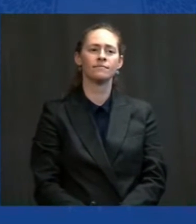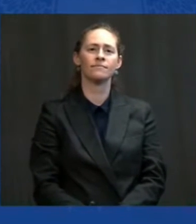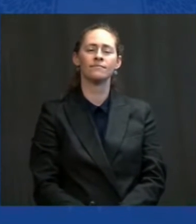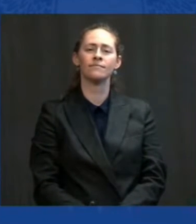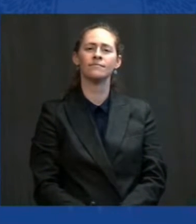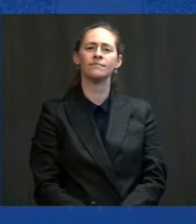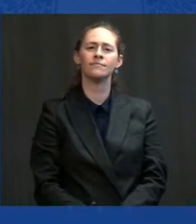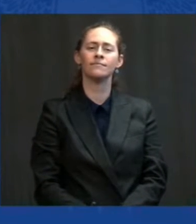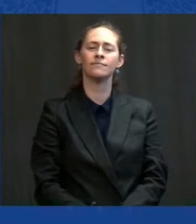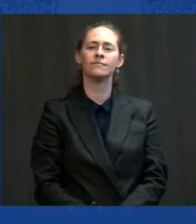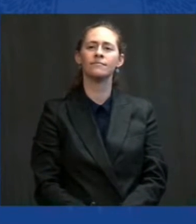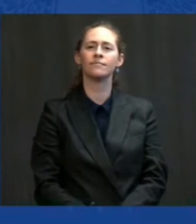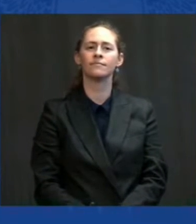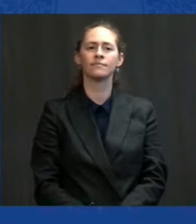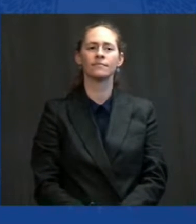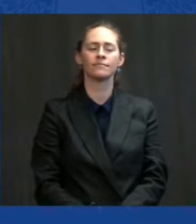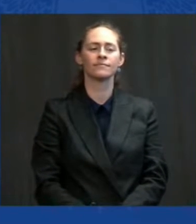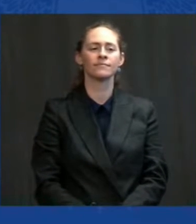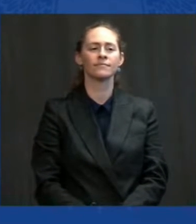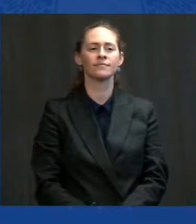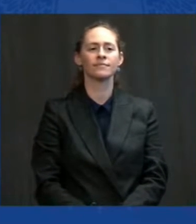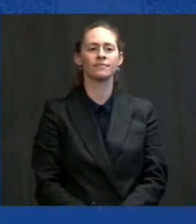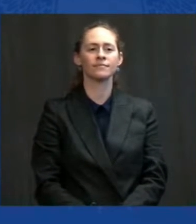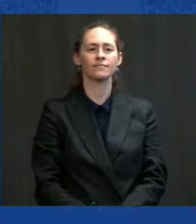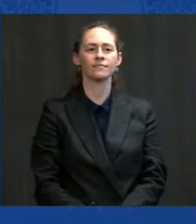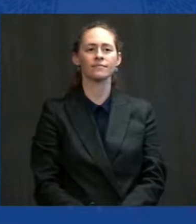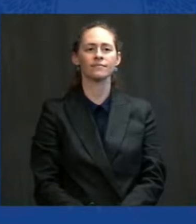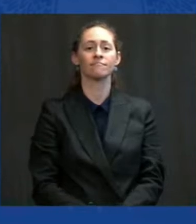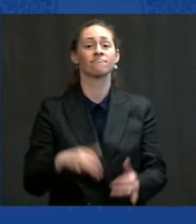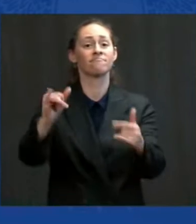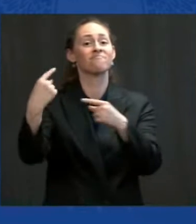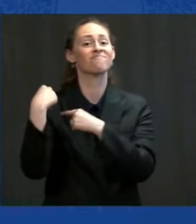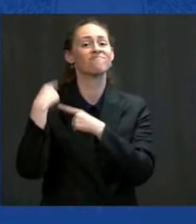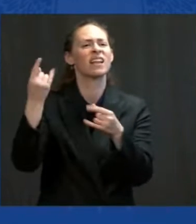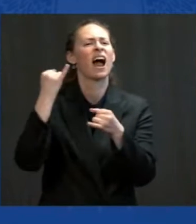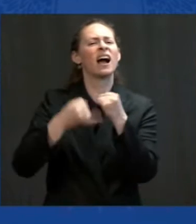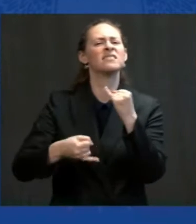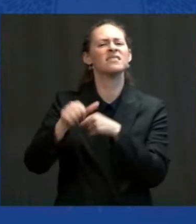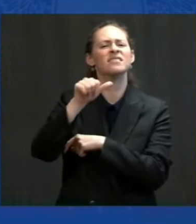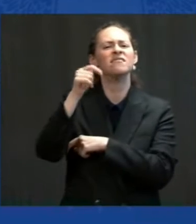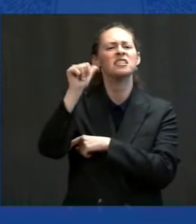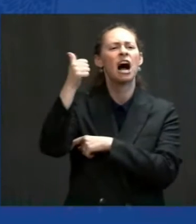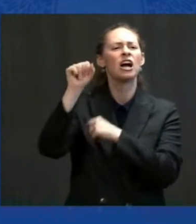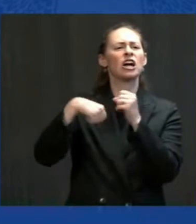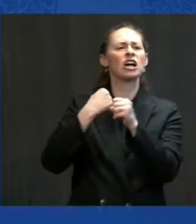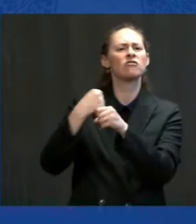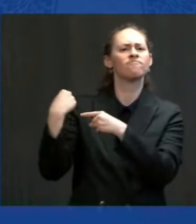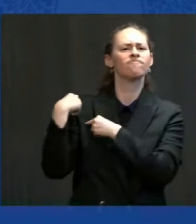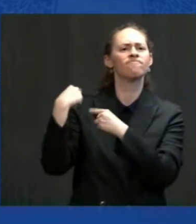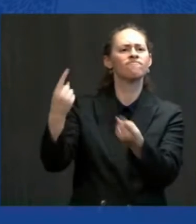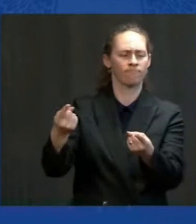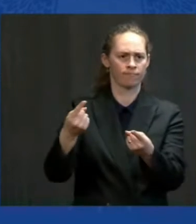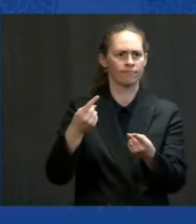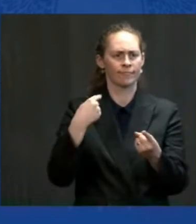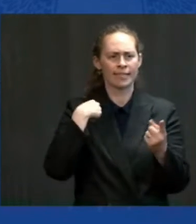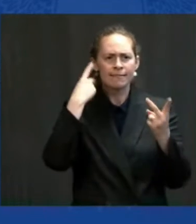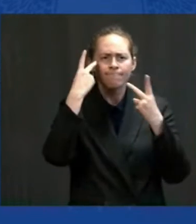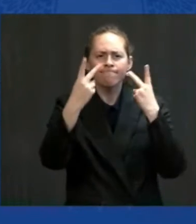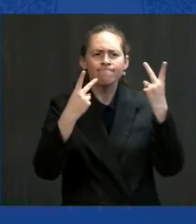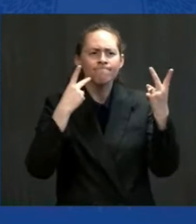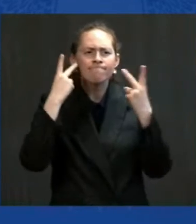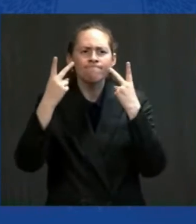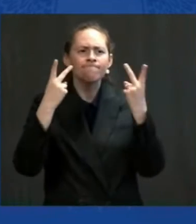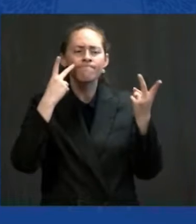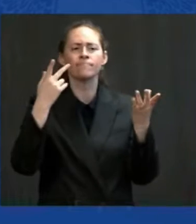In the last 10 years, studies out of the great universities study of a high-quality program here in Chicago found that low-income children